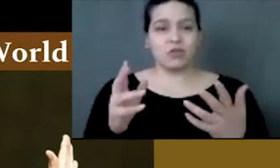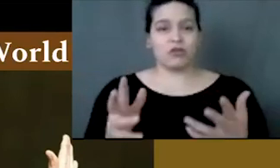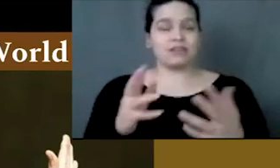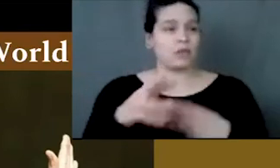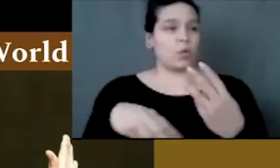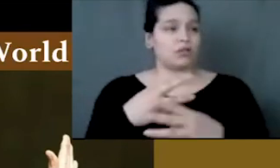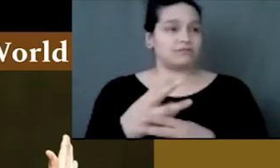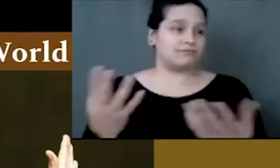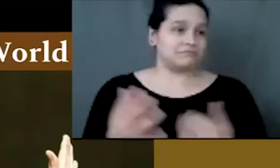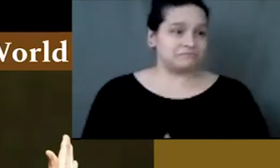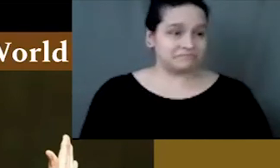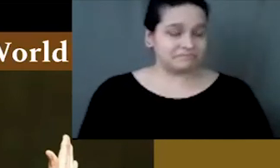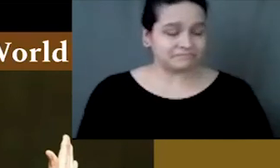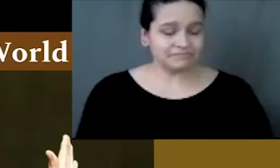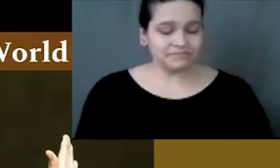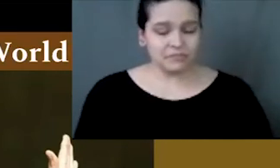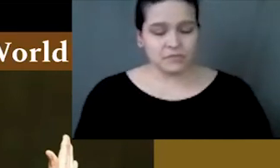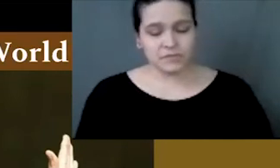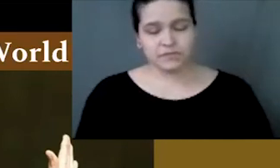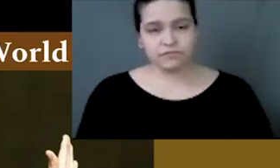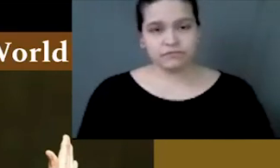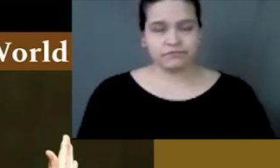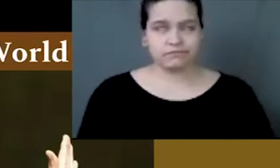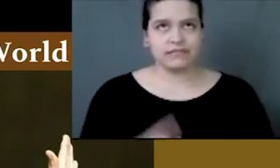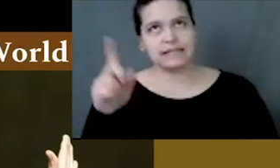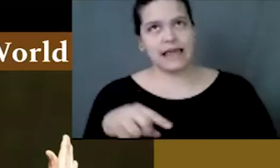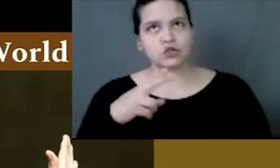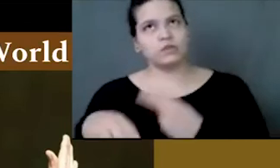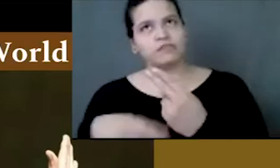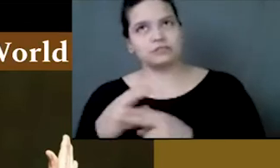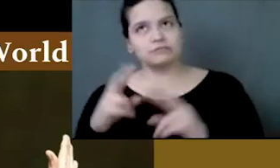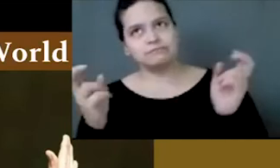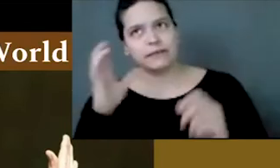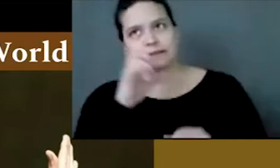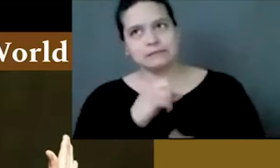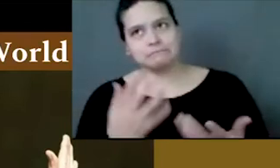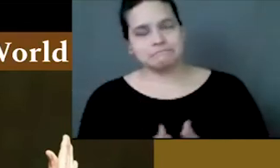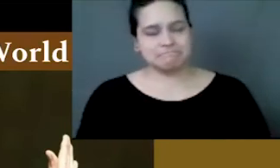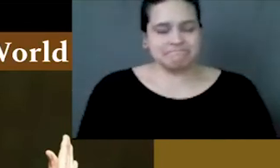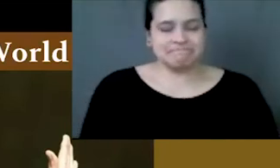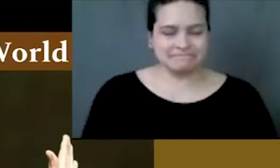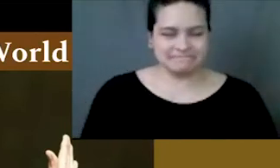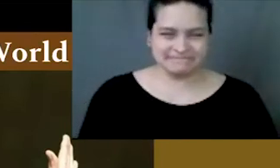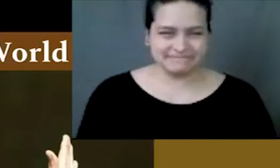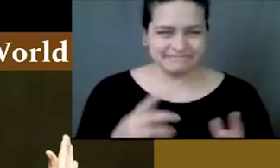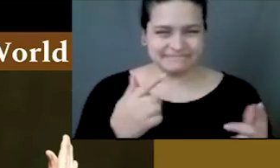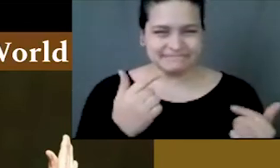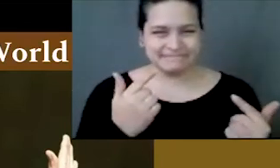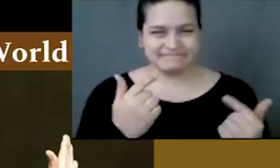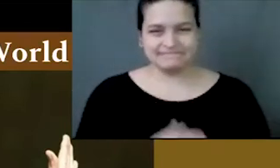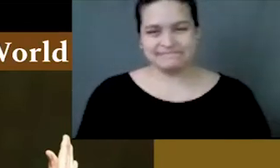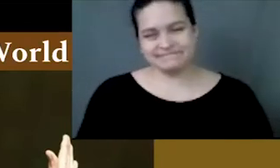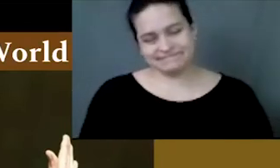humans and the rest of, and the world slash